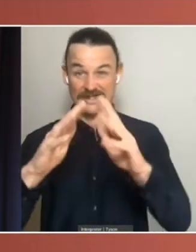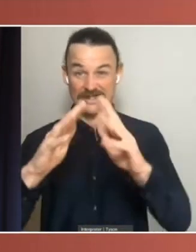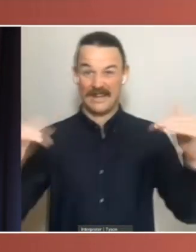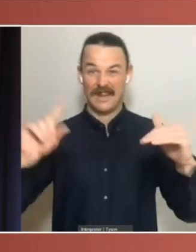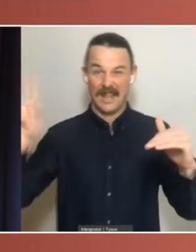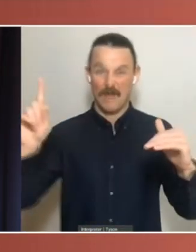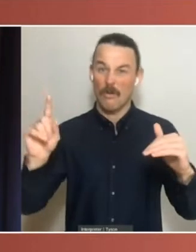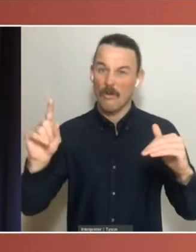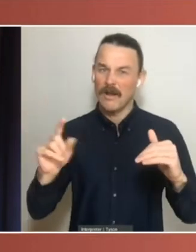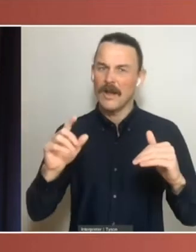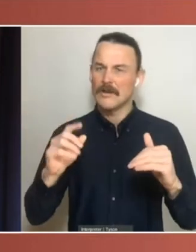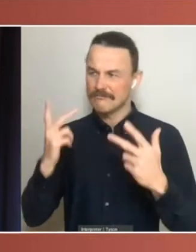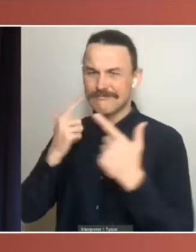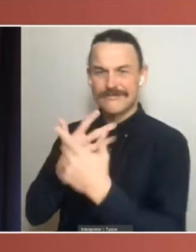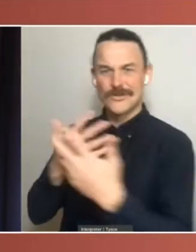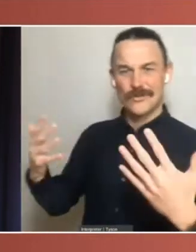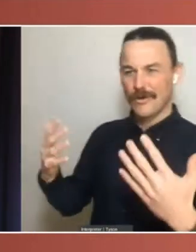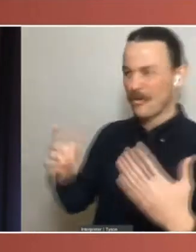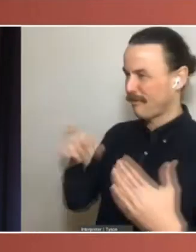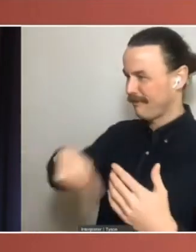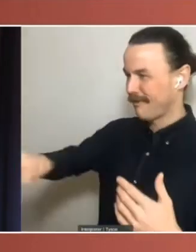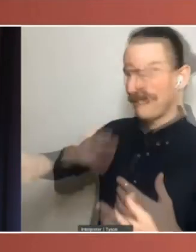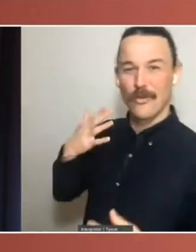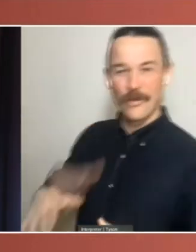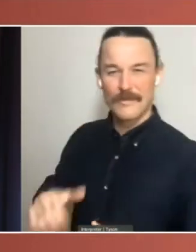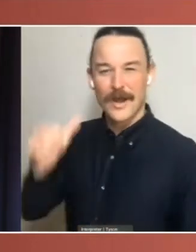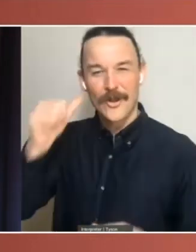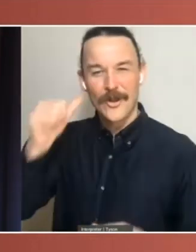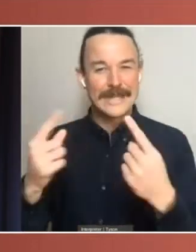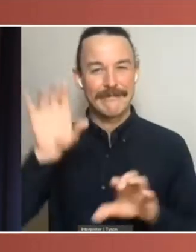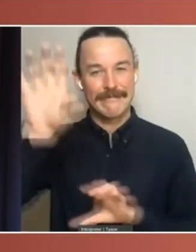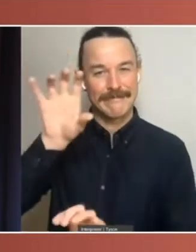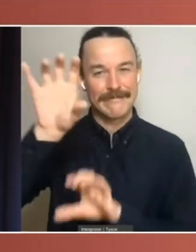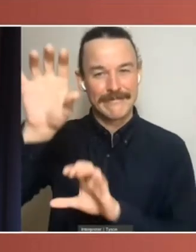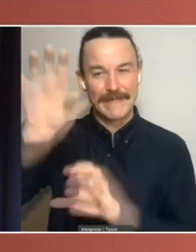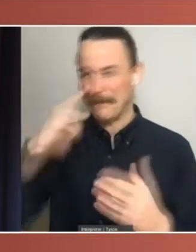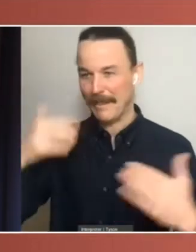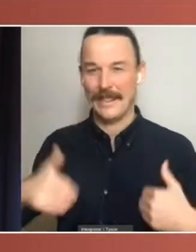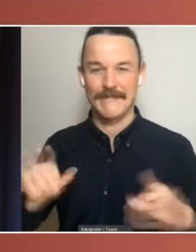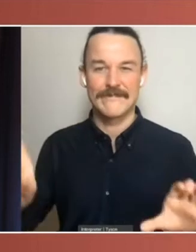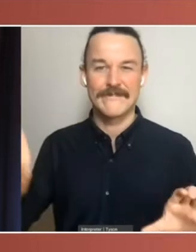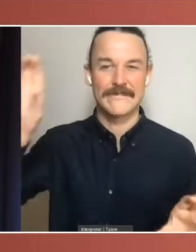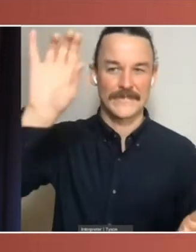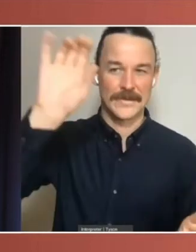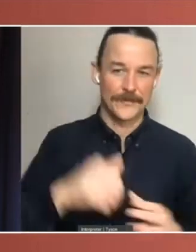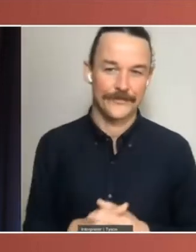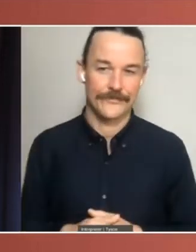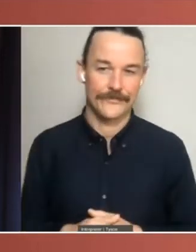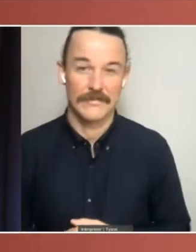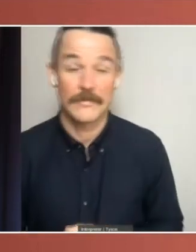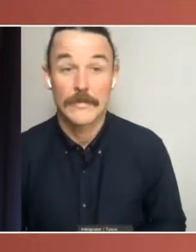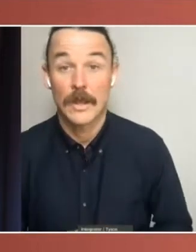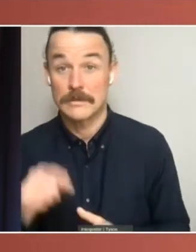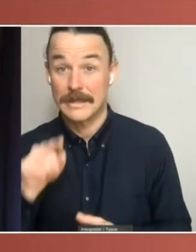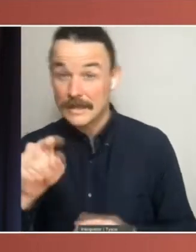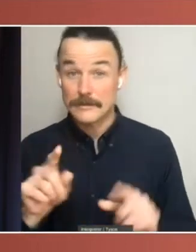national vote, despite the differences in state populations. This popular representation gives the Senate